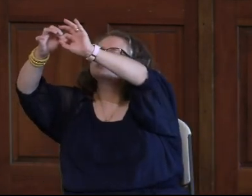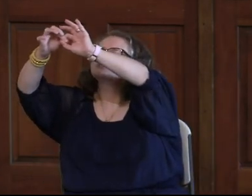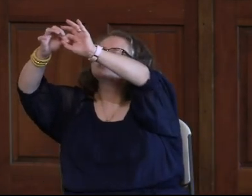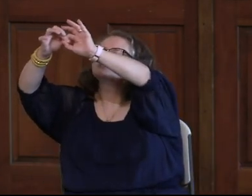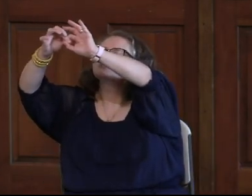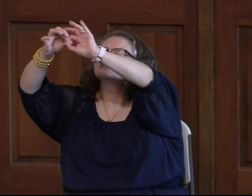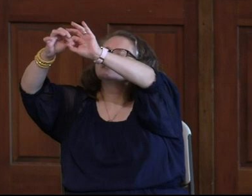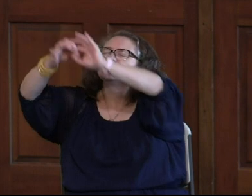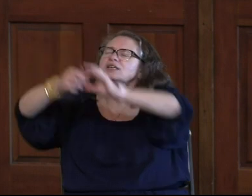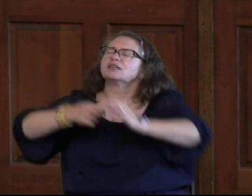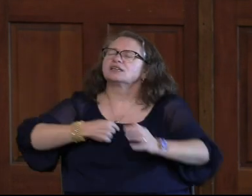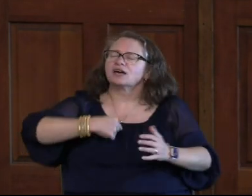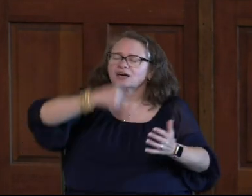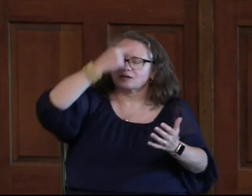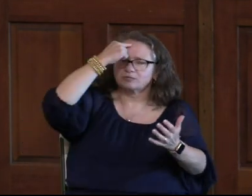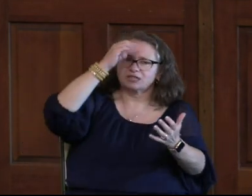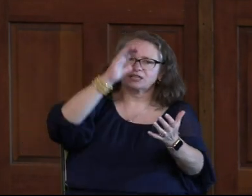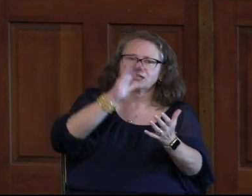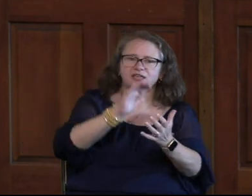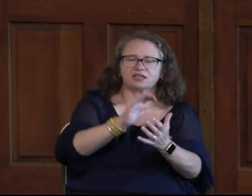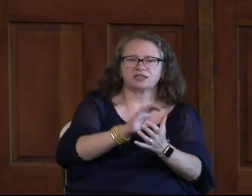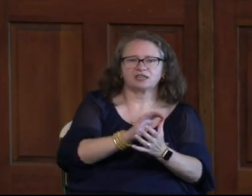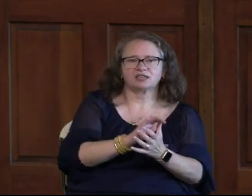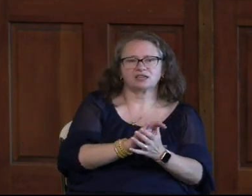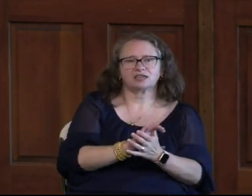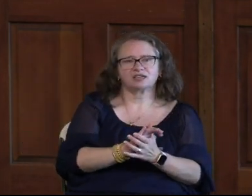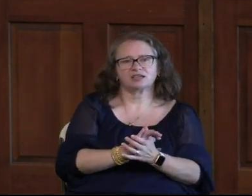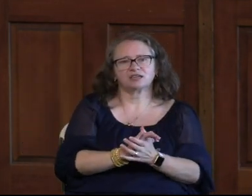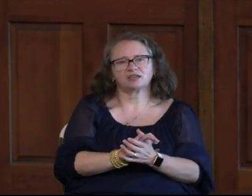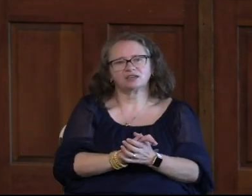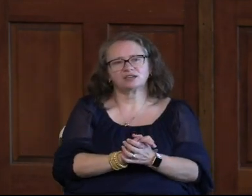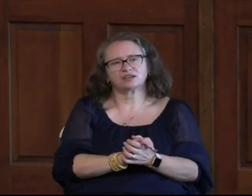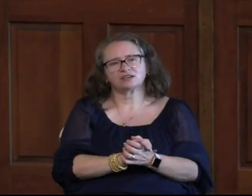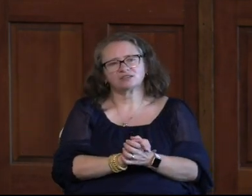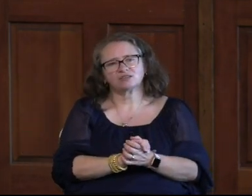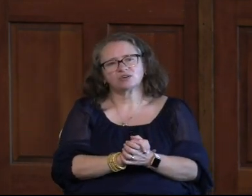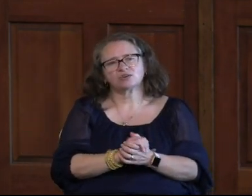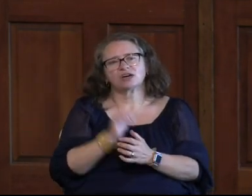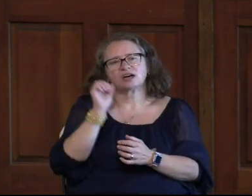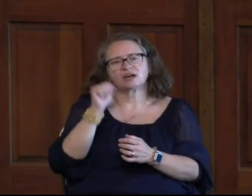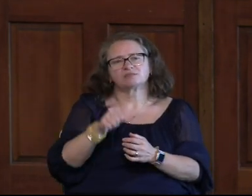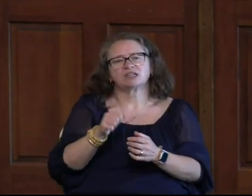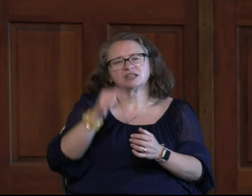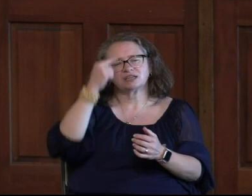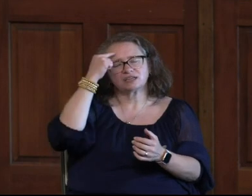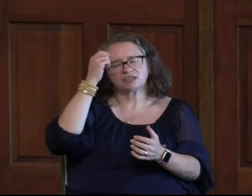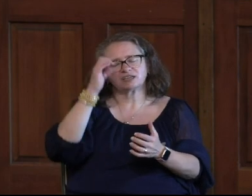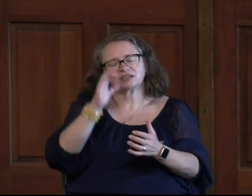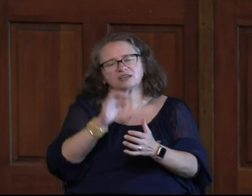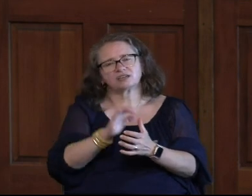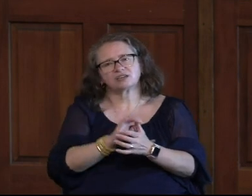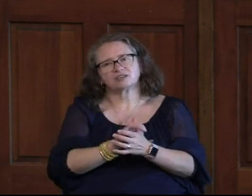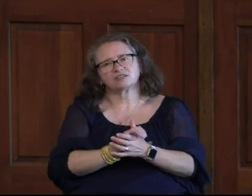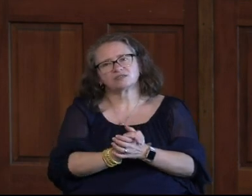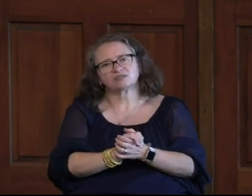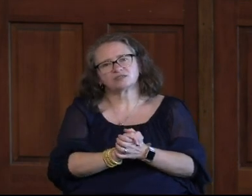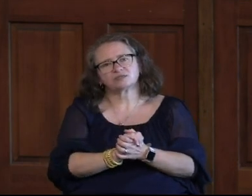And I believe, oh I believe